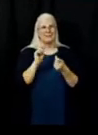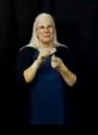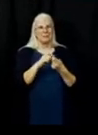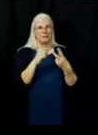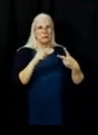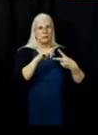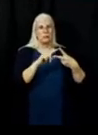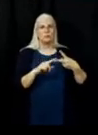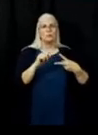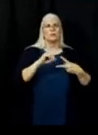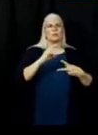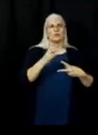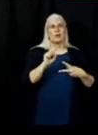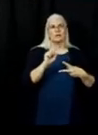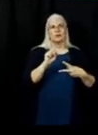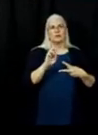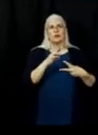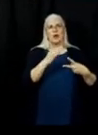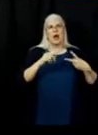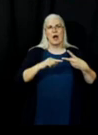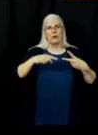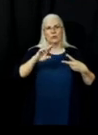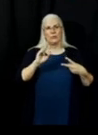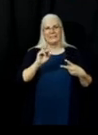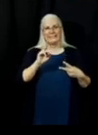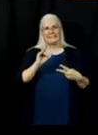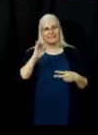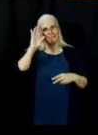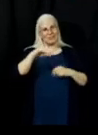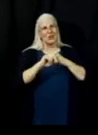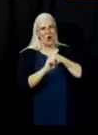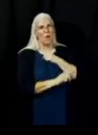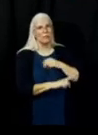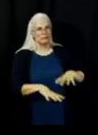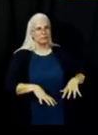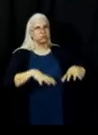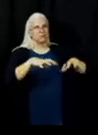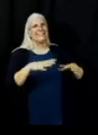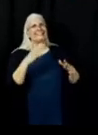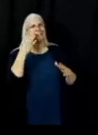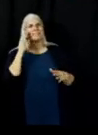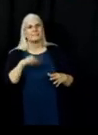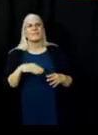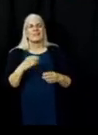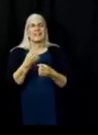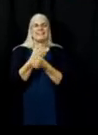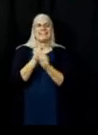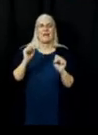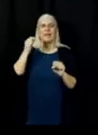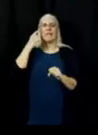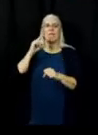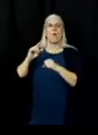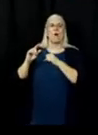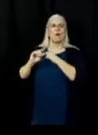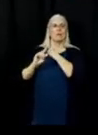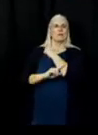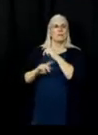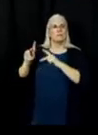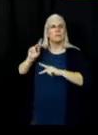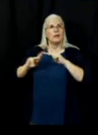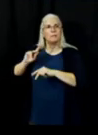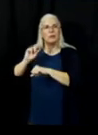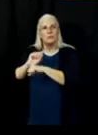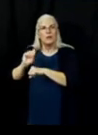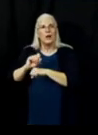picked up. Waste management has informed us that due to the safety of their employees and the air quality, they will still not be providing street